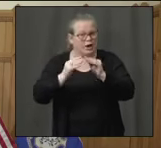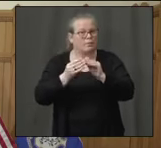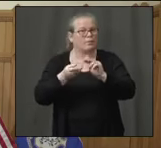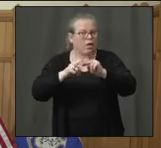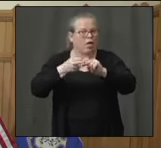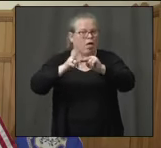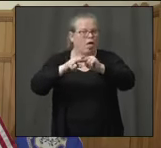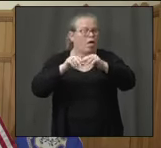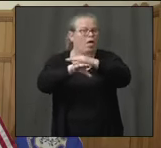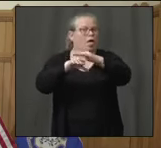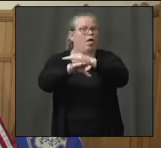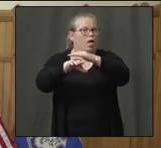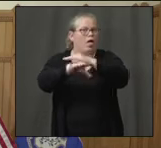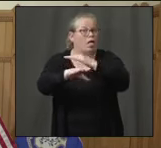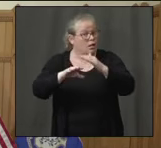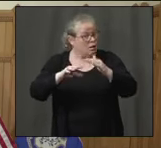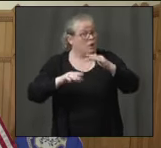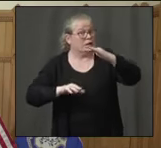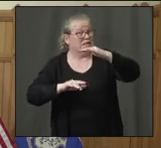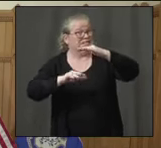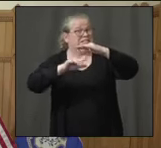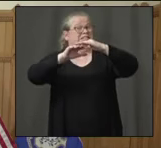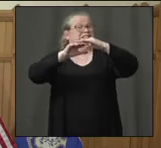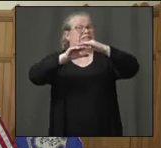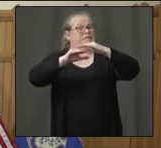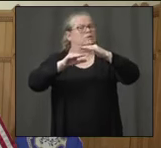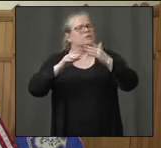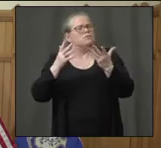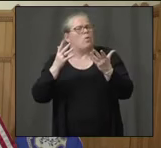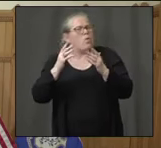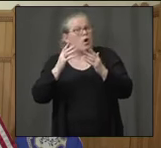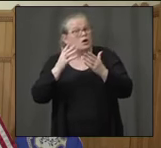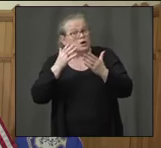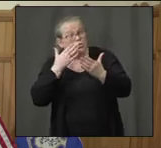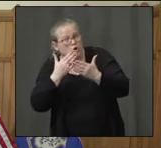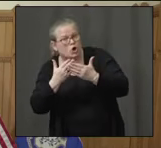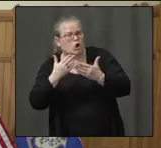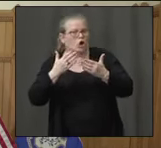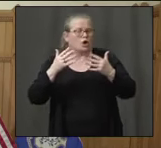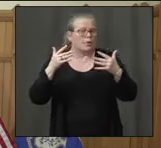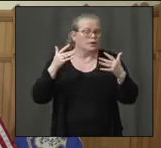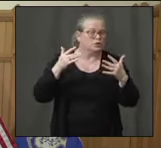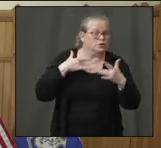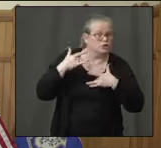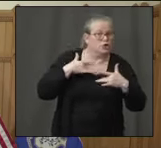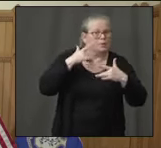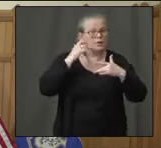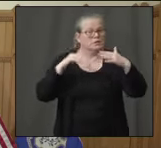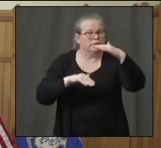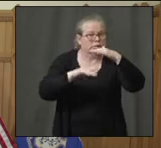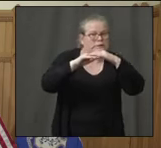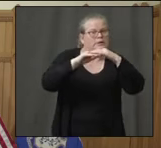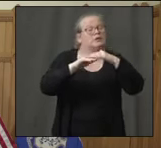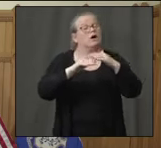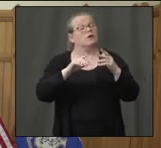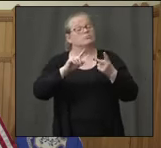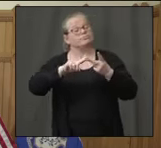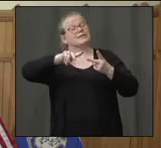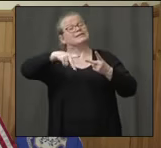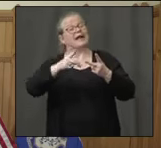capacity? And then my second question was, I know the state has had some concerns about some of the supplies to do the testing.